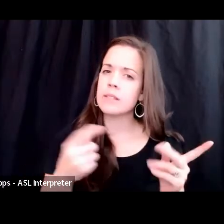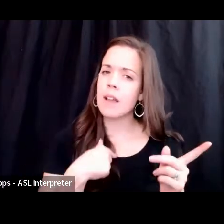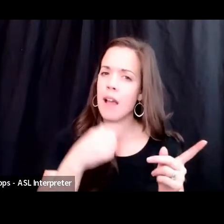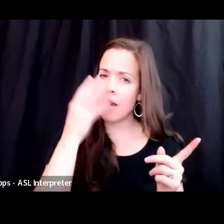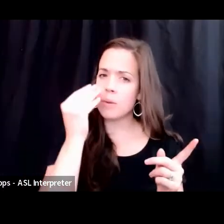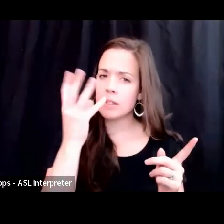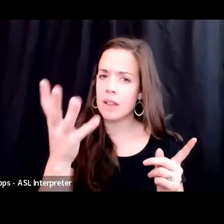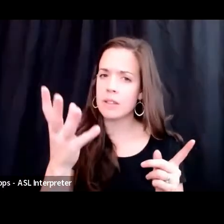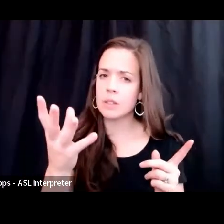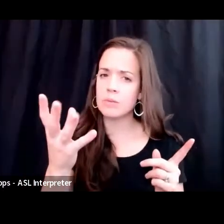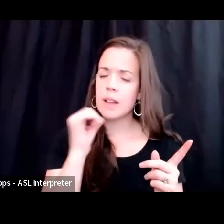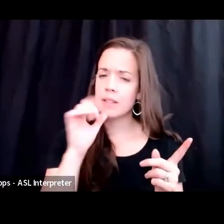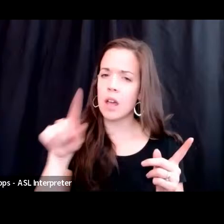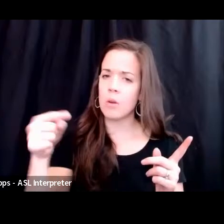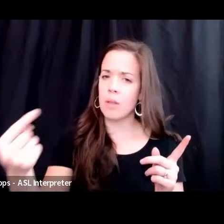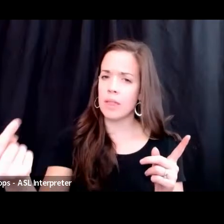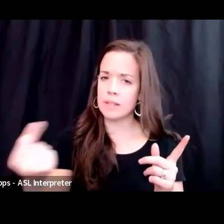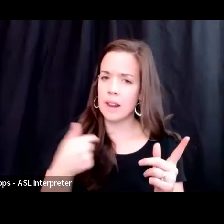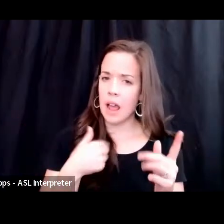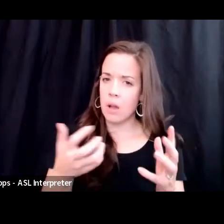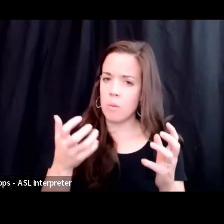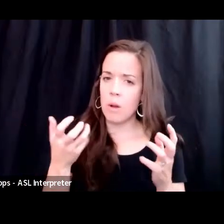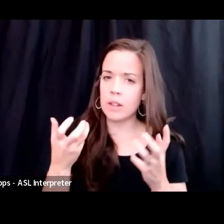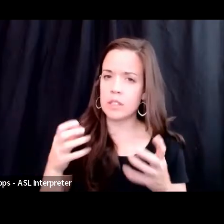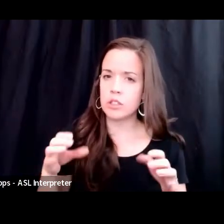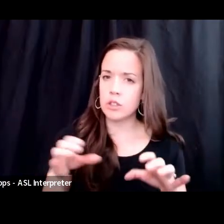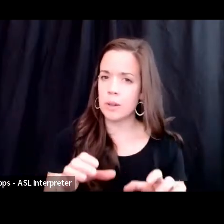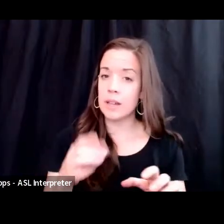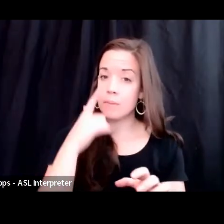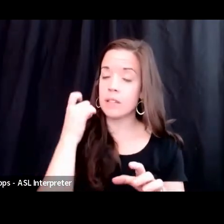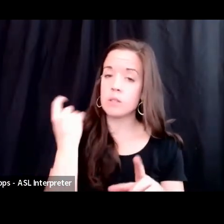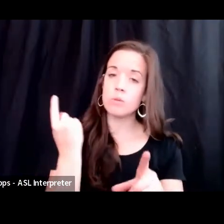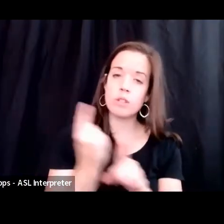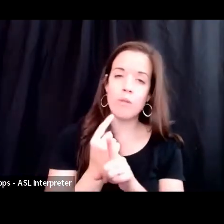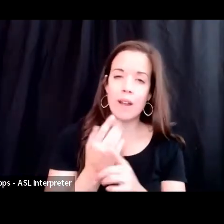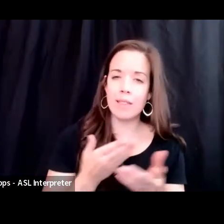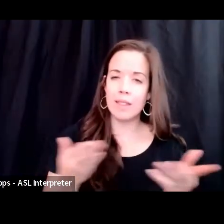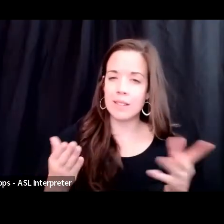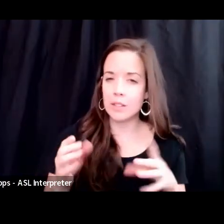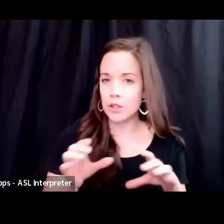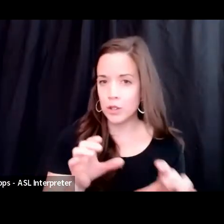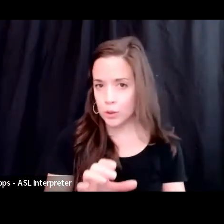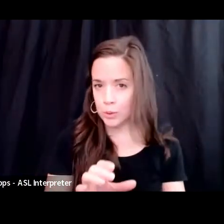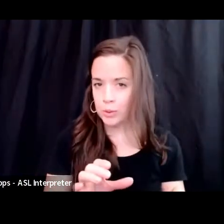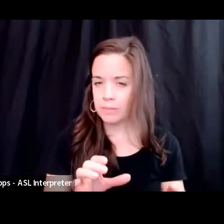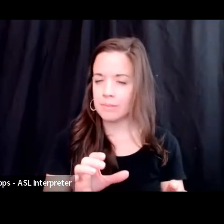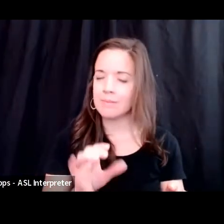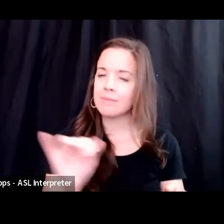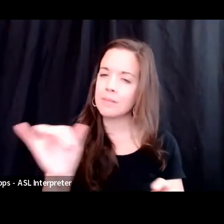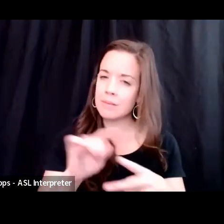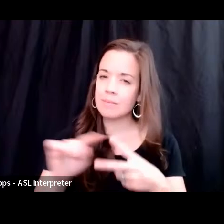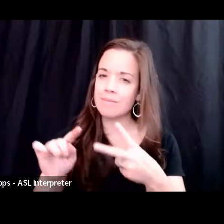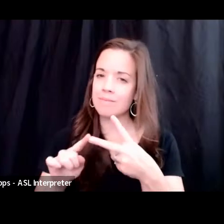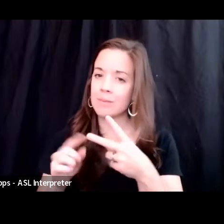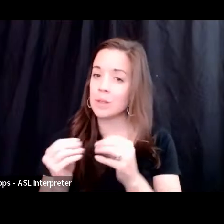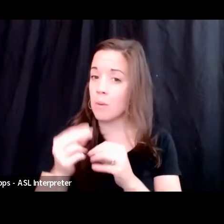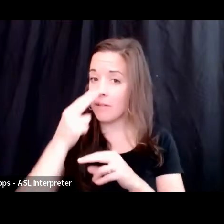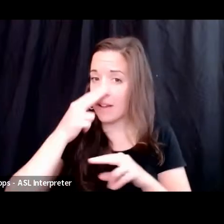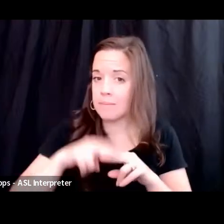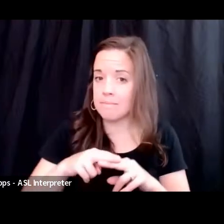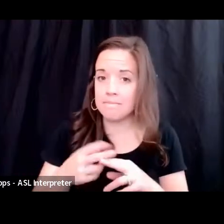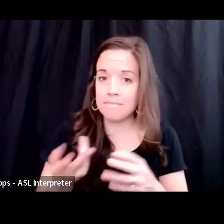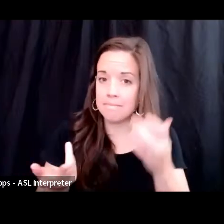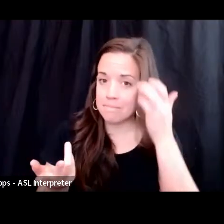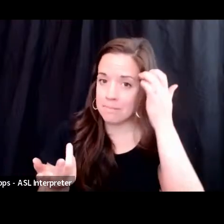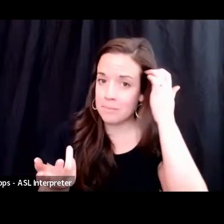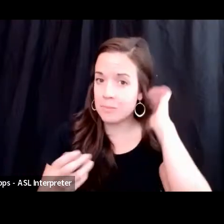not only did I want to do it because it was the right thing to do, but it was more fun. I think you